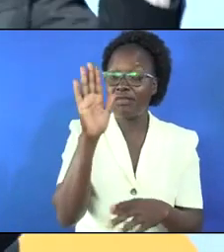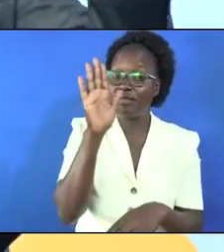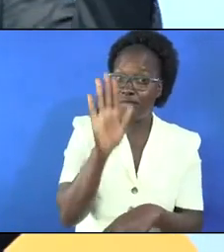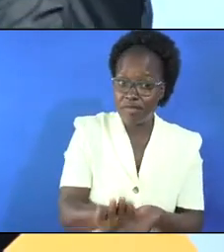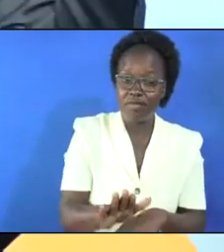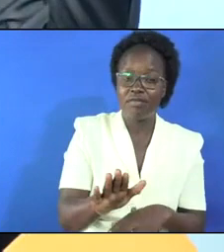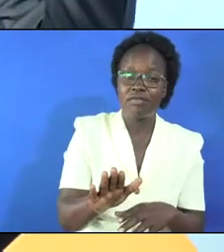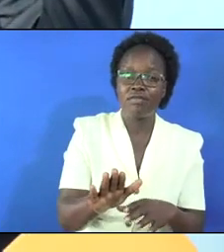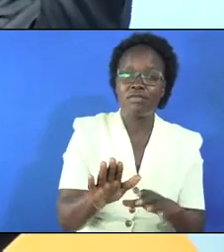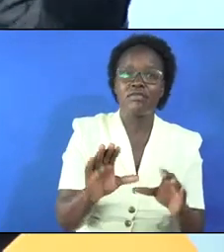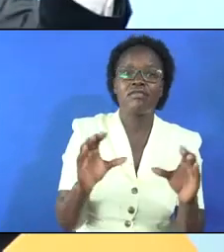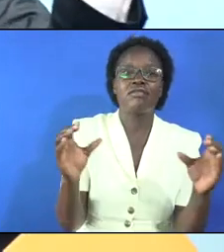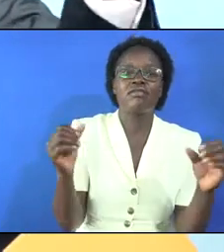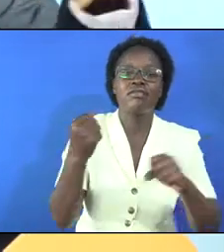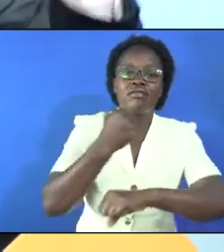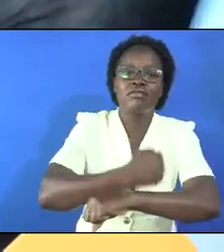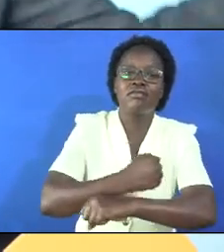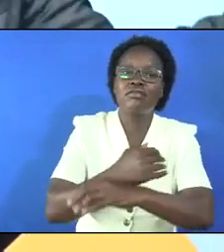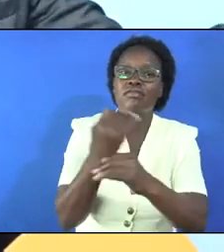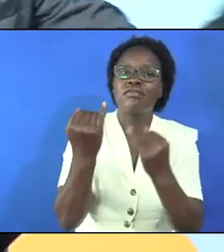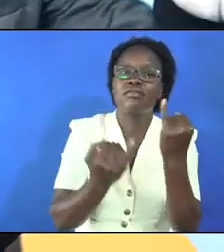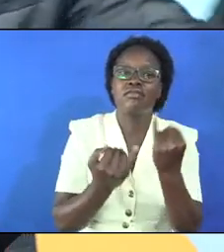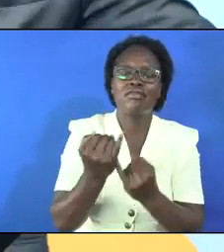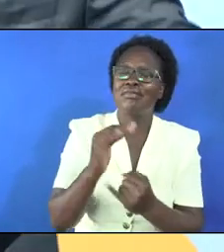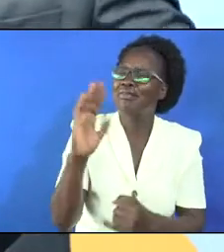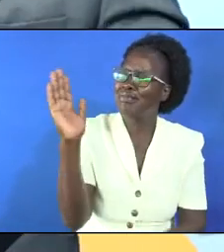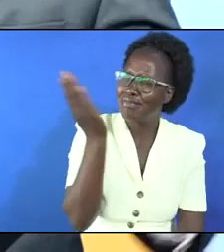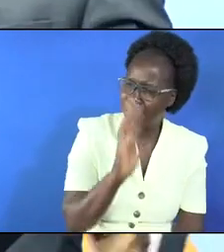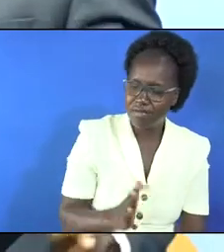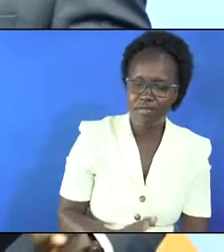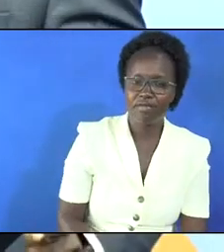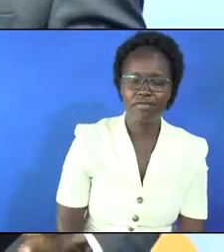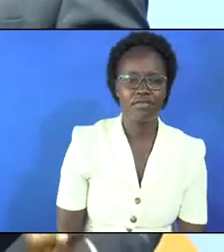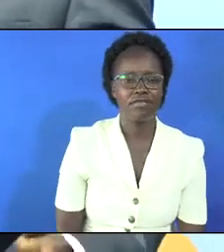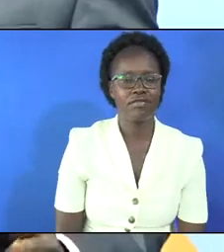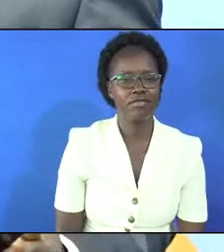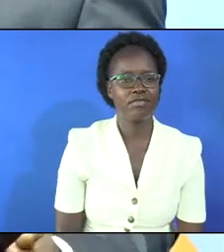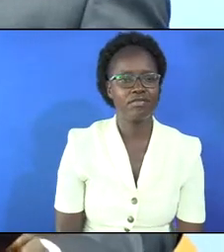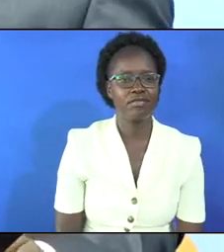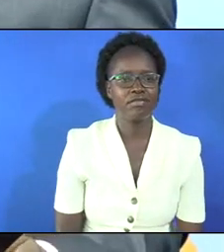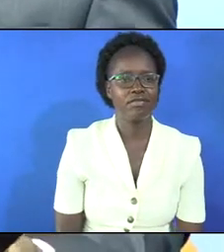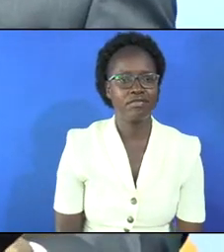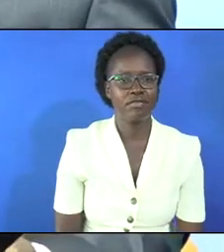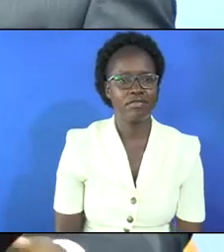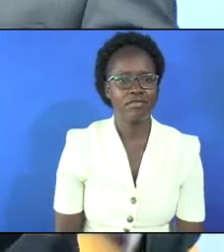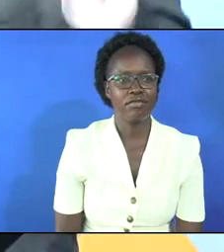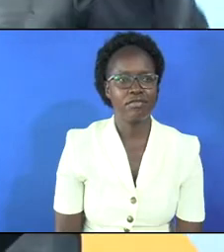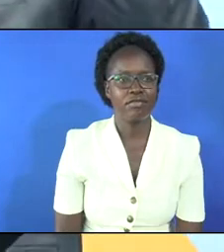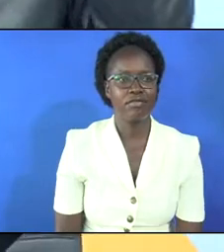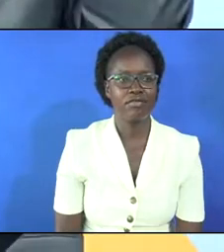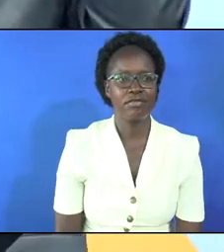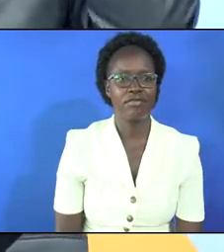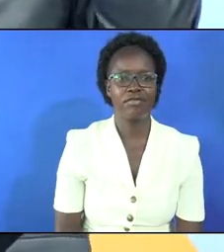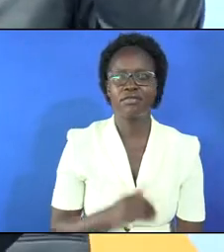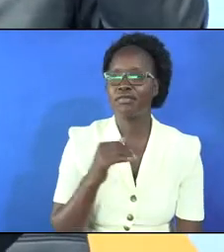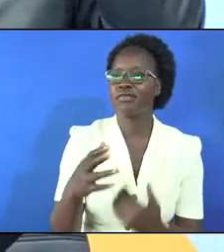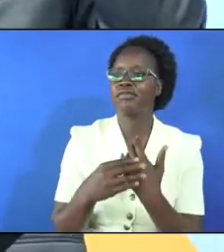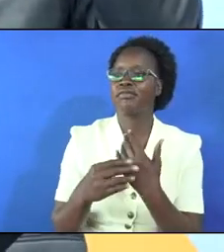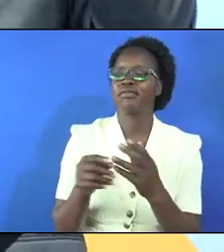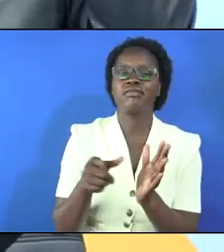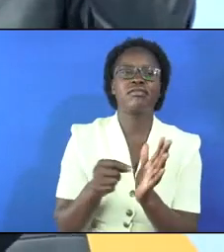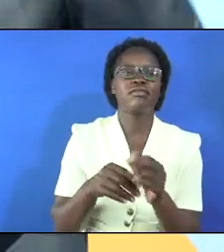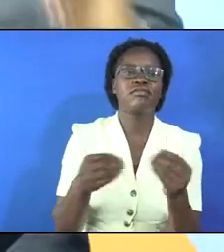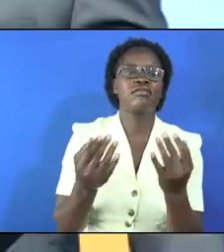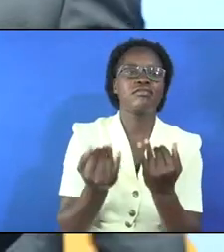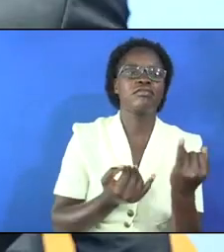step in a in a school on sabbath day she'll never then i told her don't even copy notes